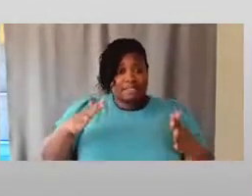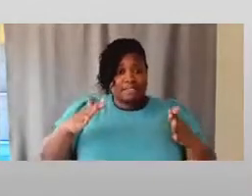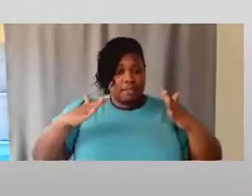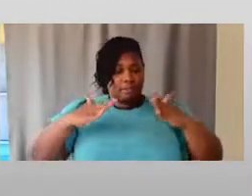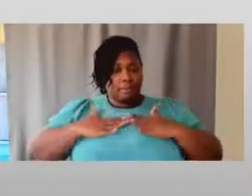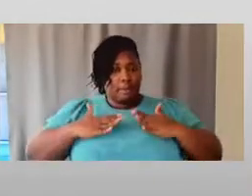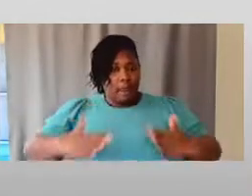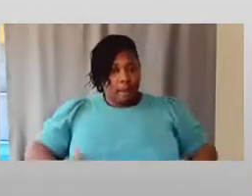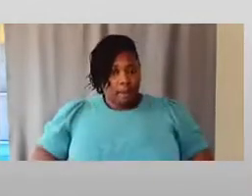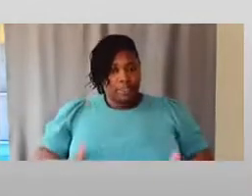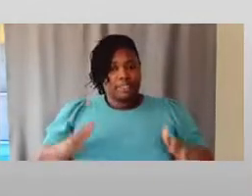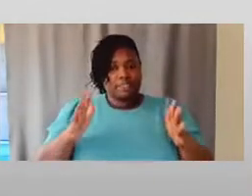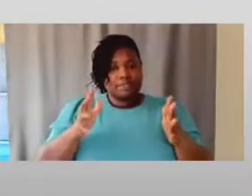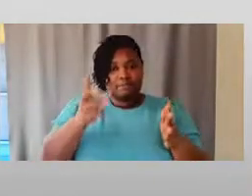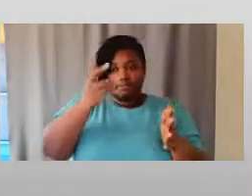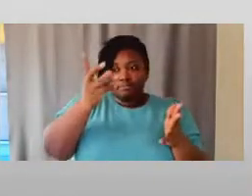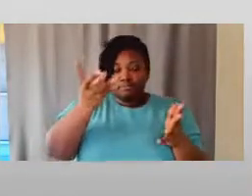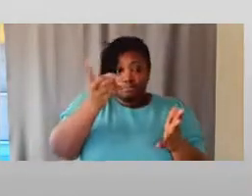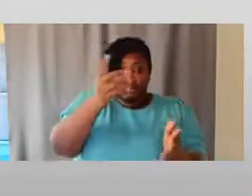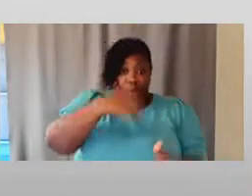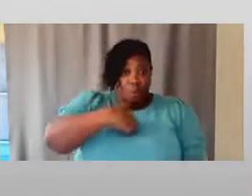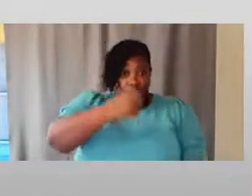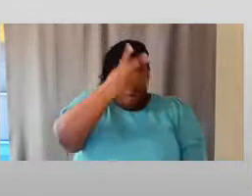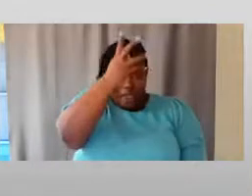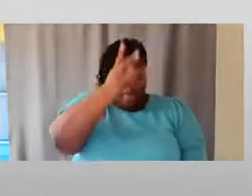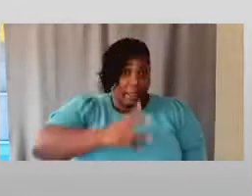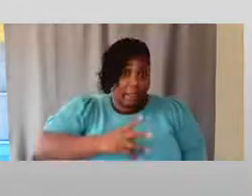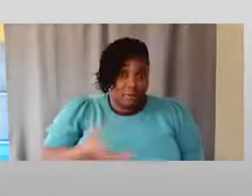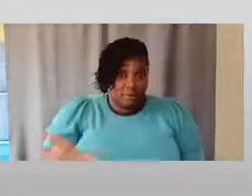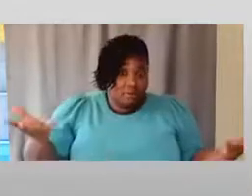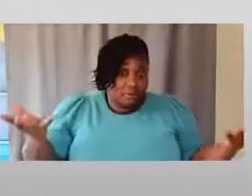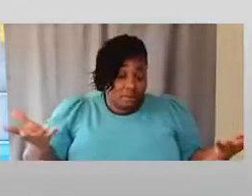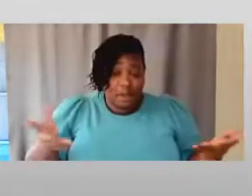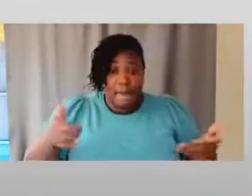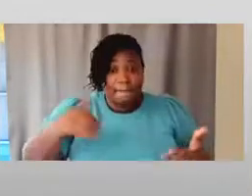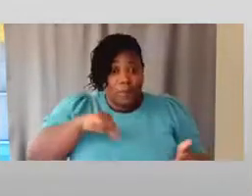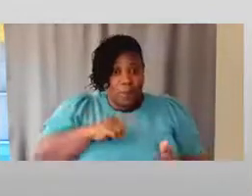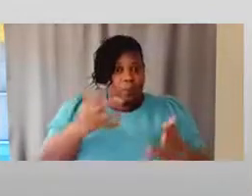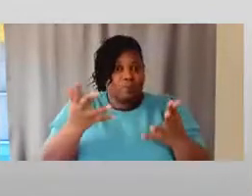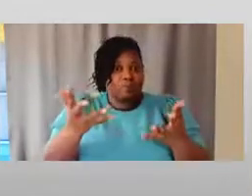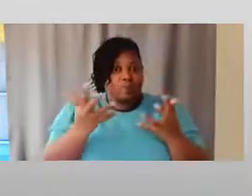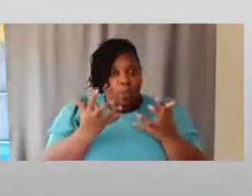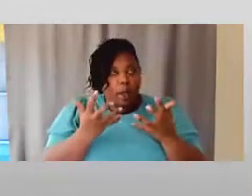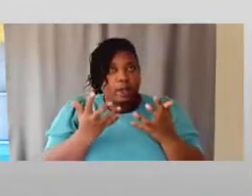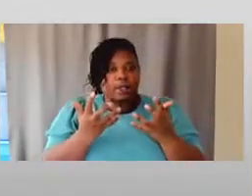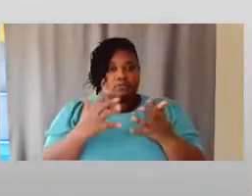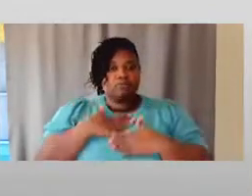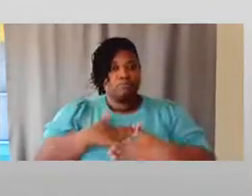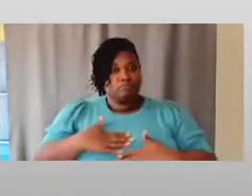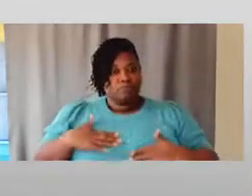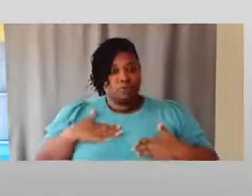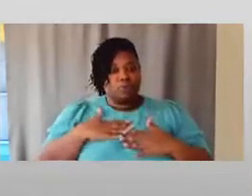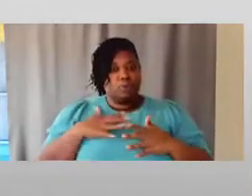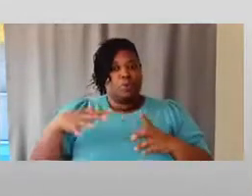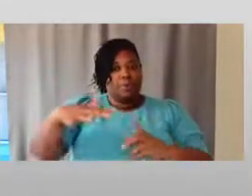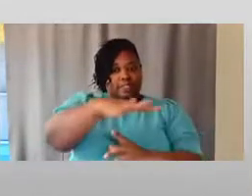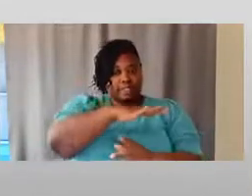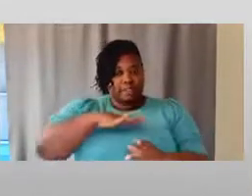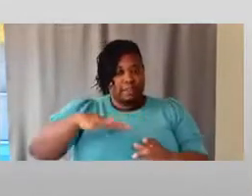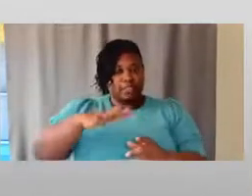cishet, white man. And so we just want to be able to enjoy our spaces and, but also